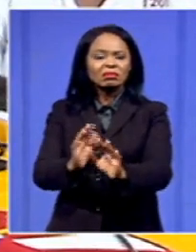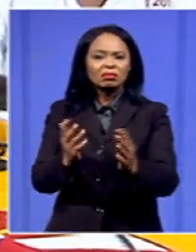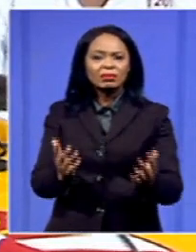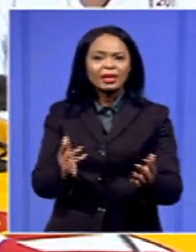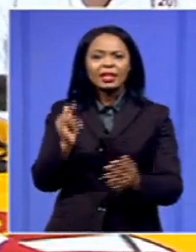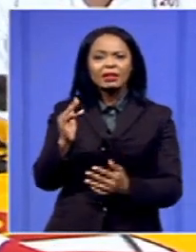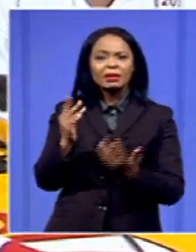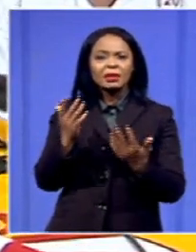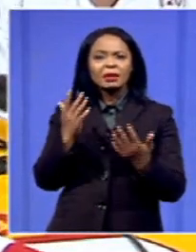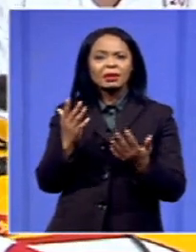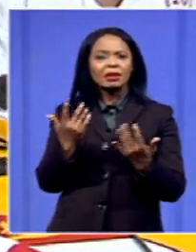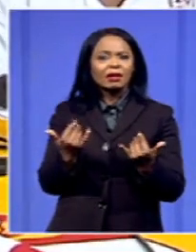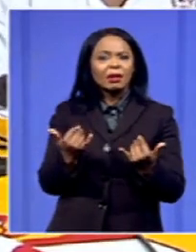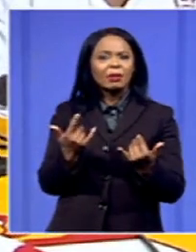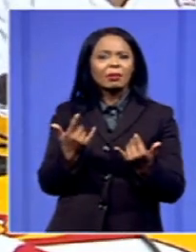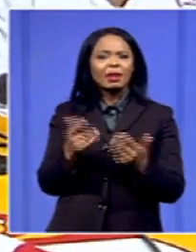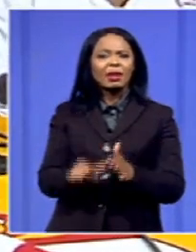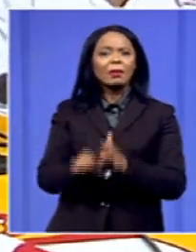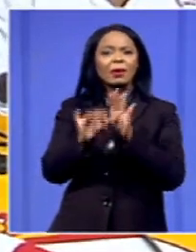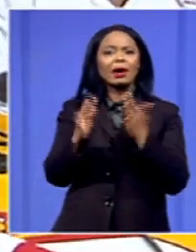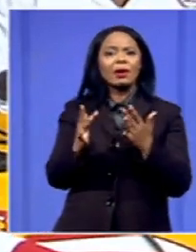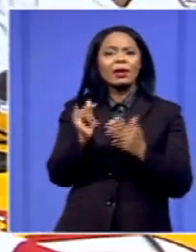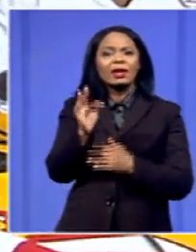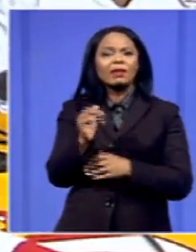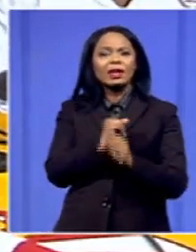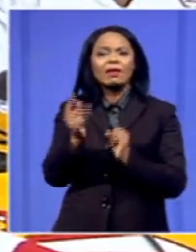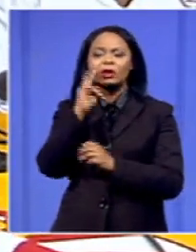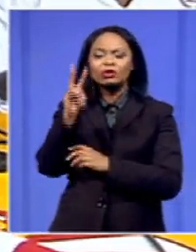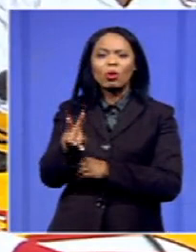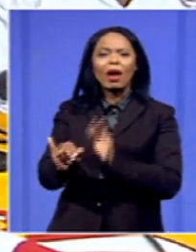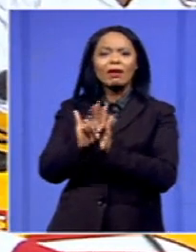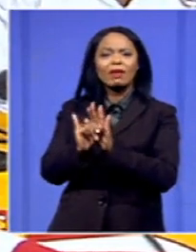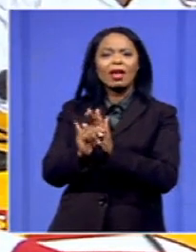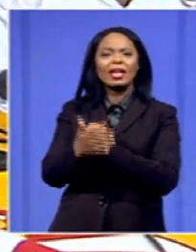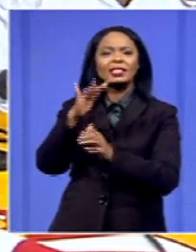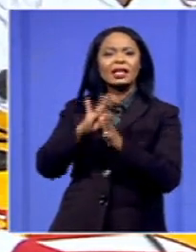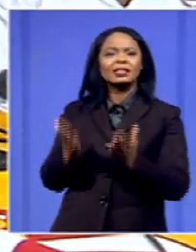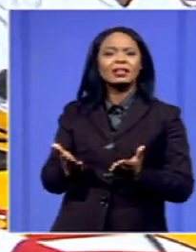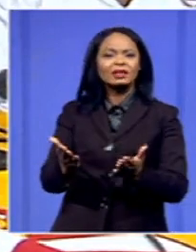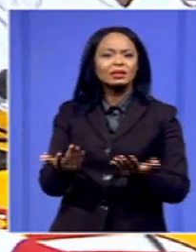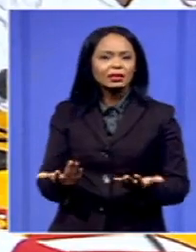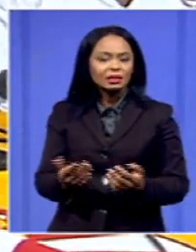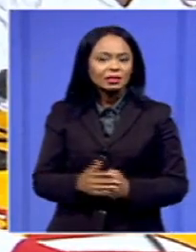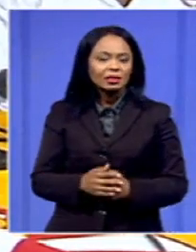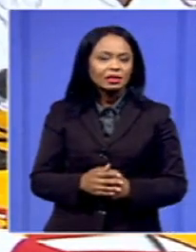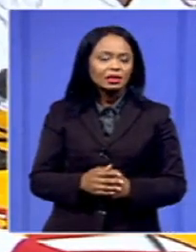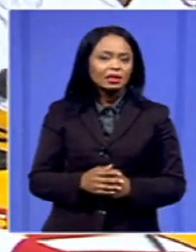are seen as essential services. So there are certain guidelines or rules governing